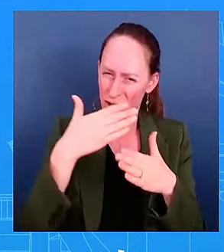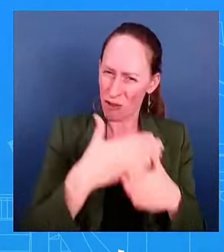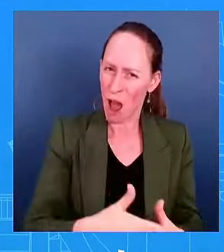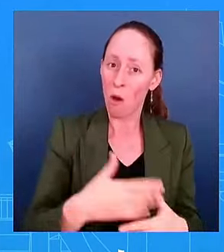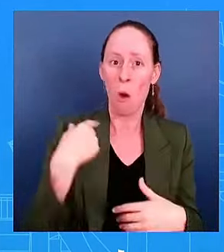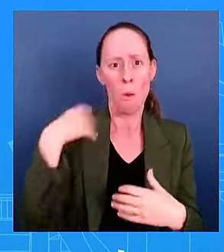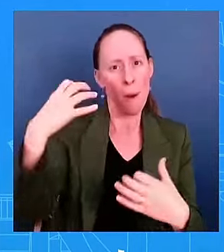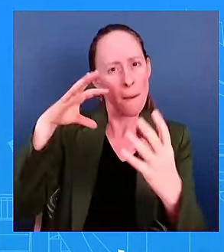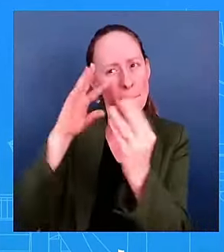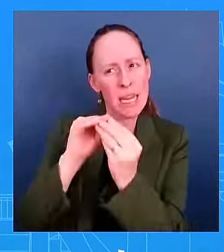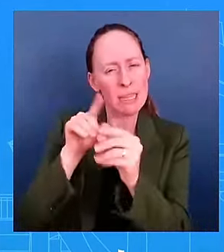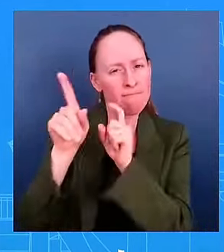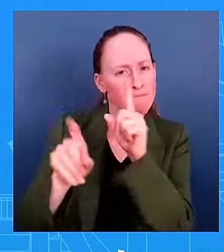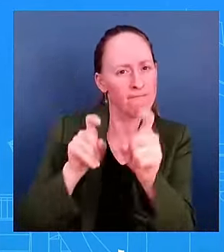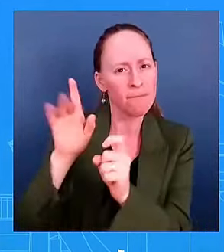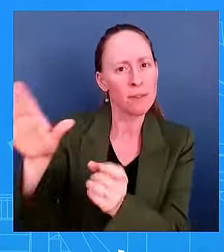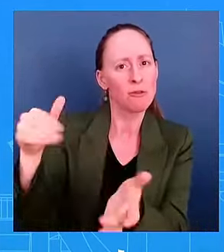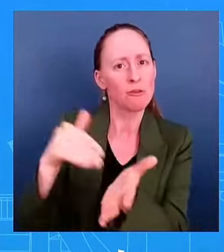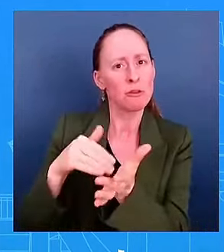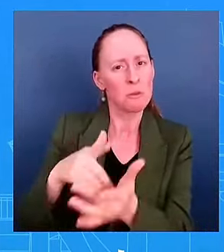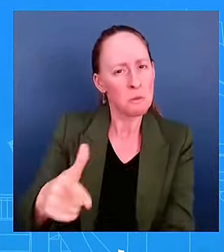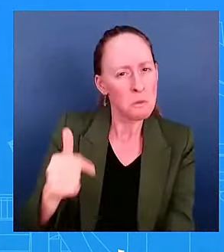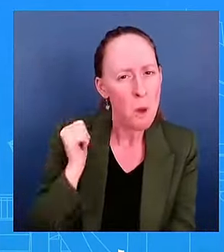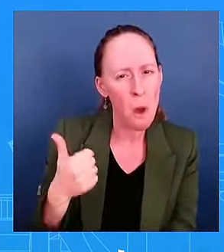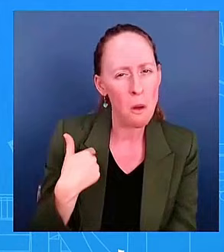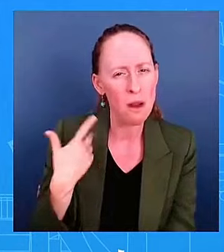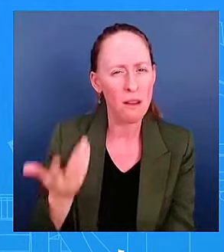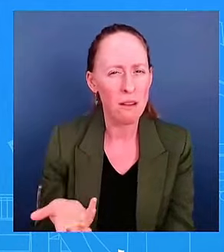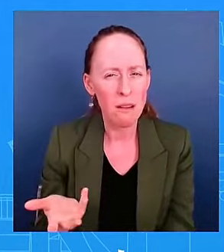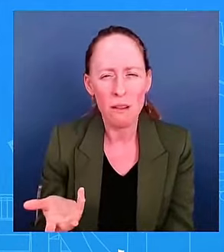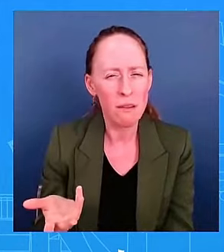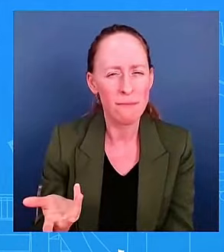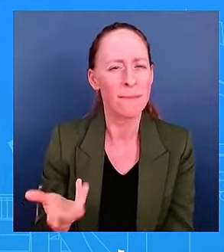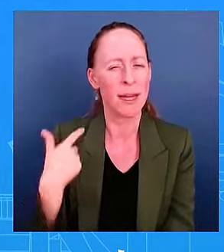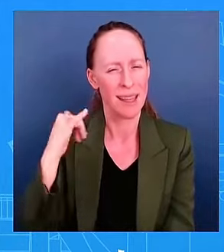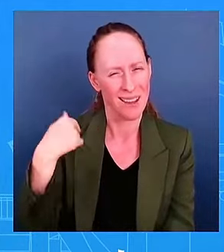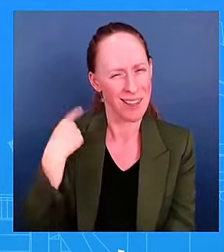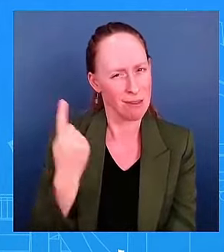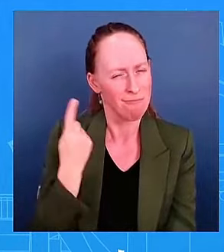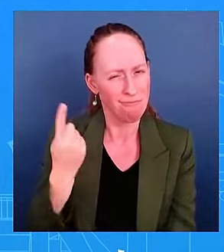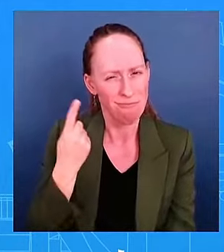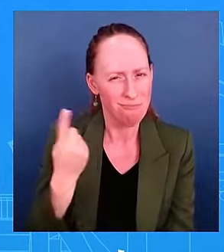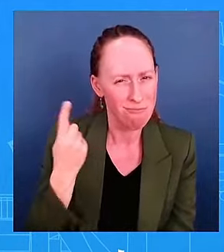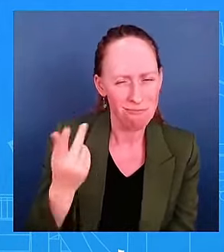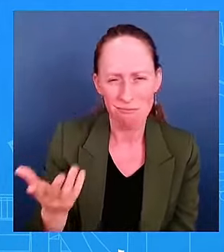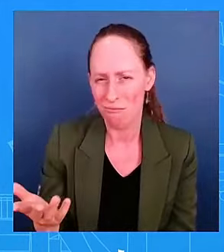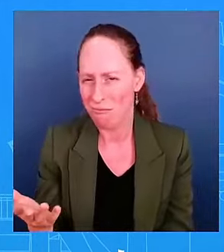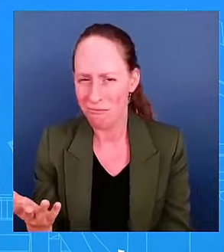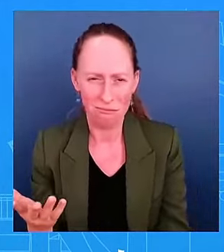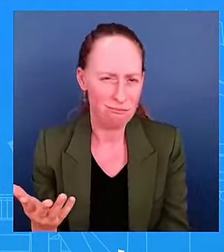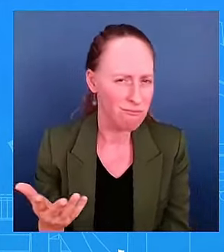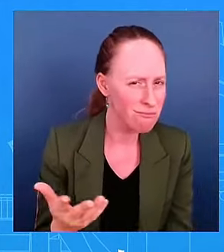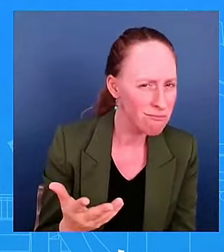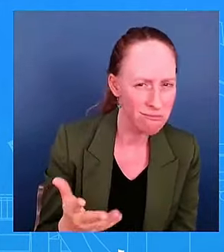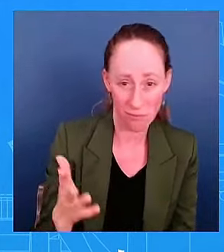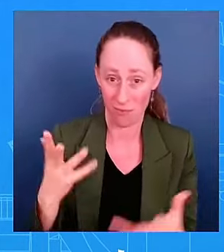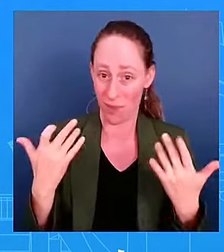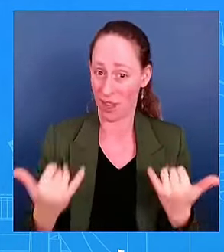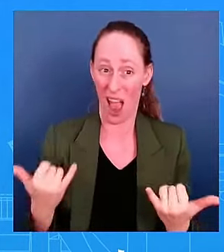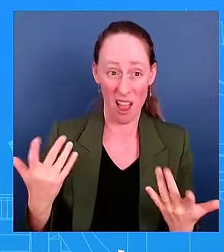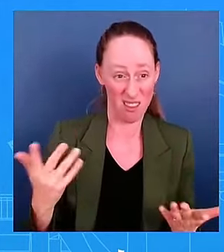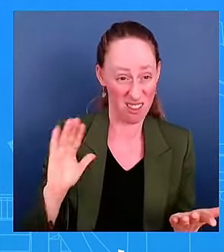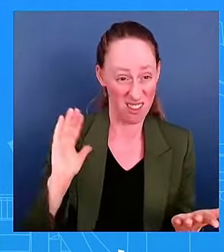the president's health. I guess I'm just wondering if now is not the time for full transparency. When is?